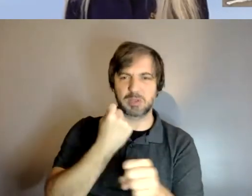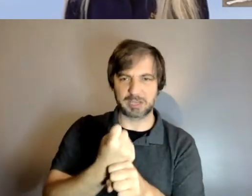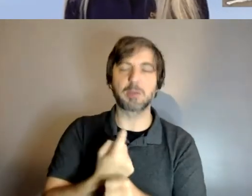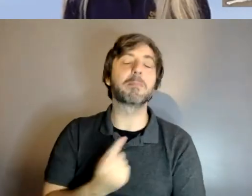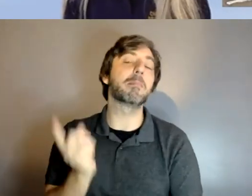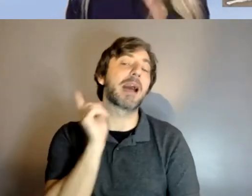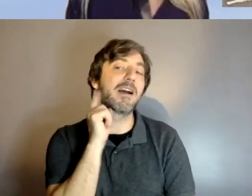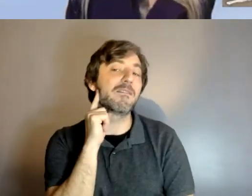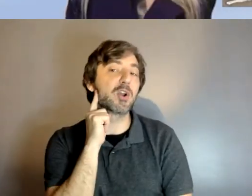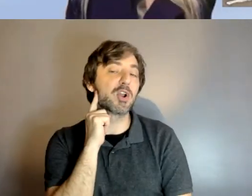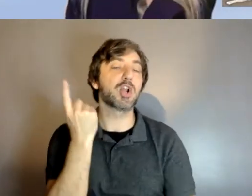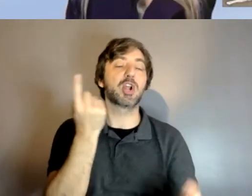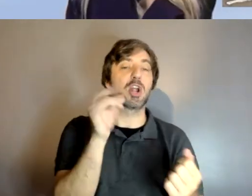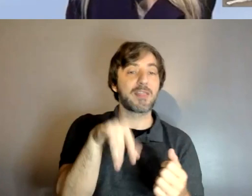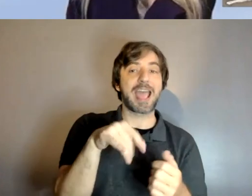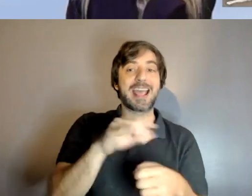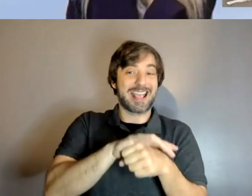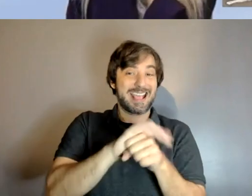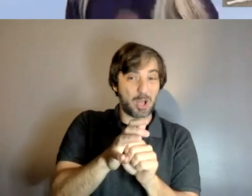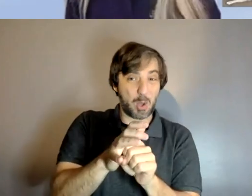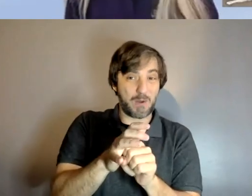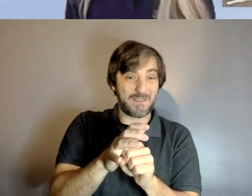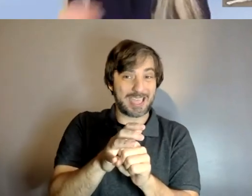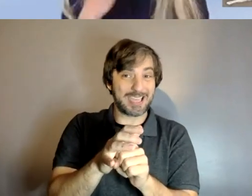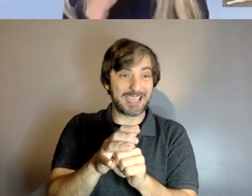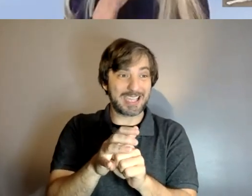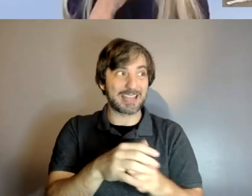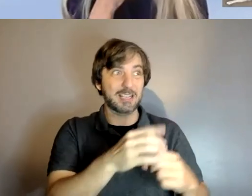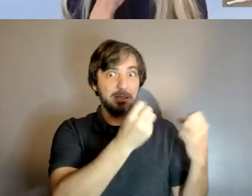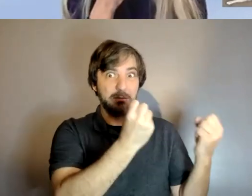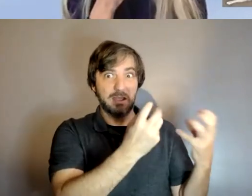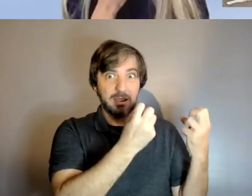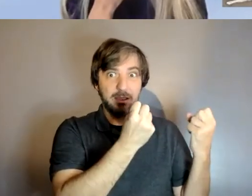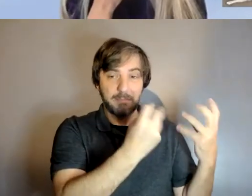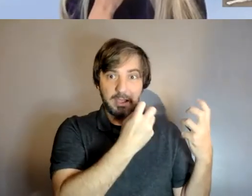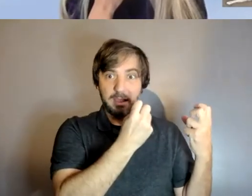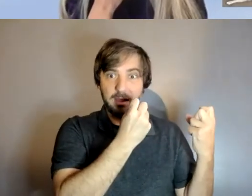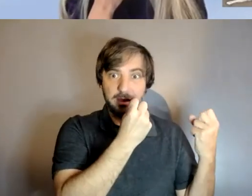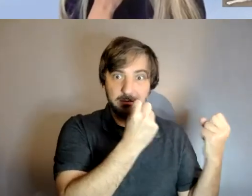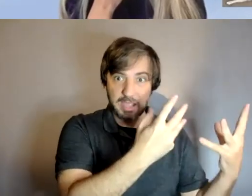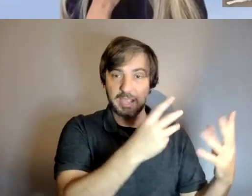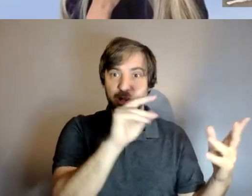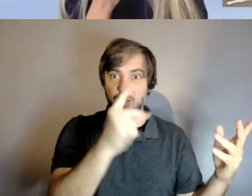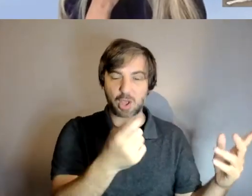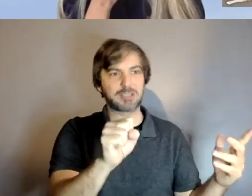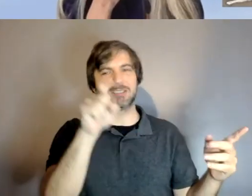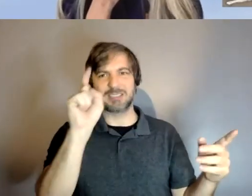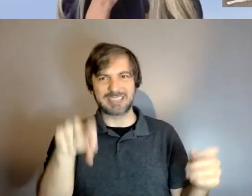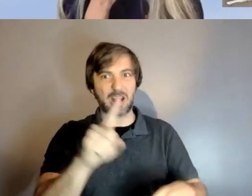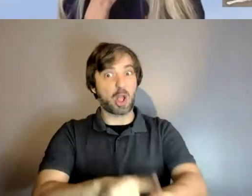and the dogs have been so backed up um it's taking a lot longer like anywhere from one to three years